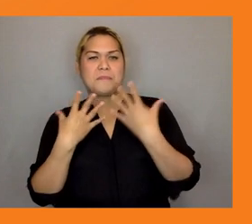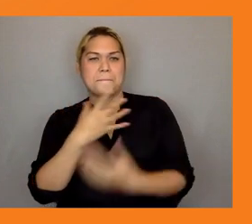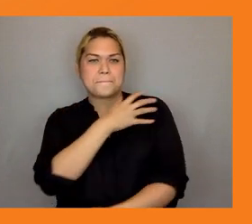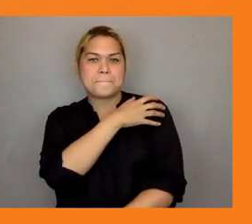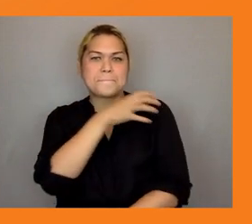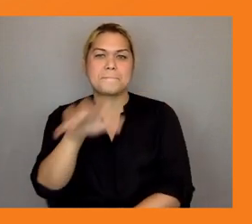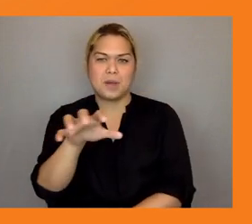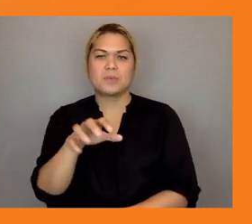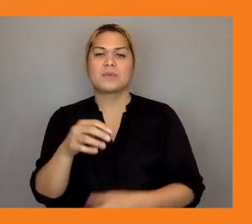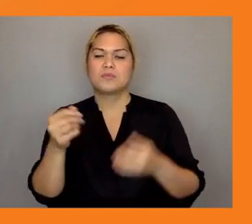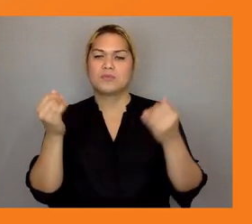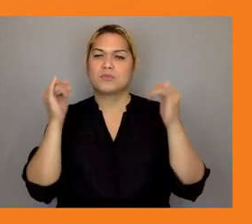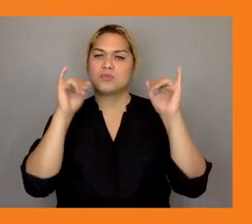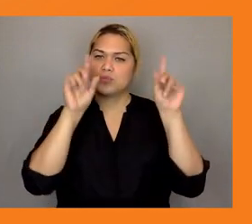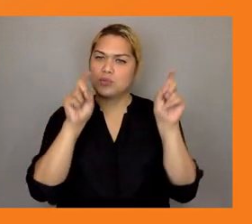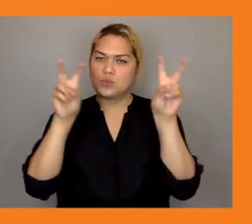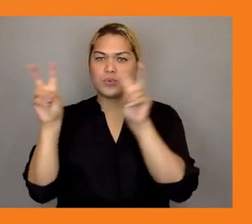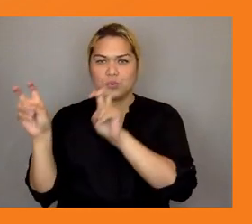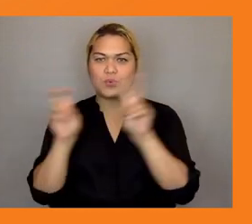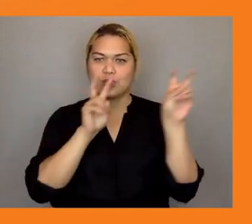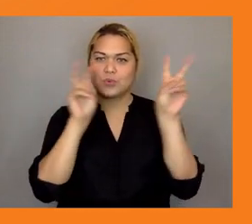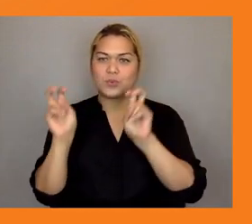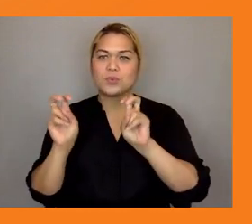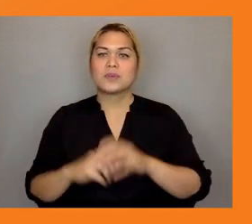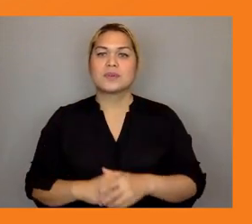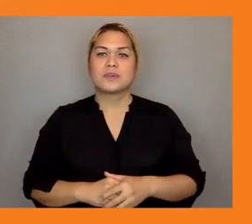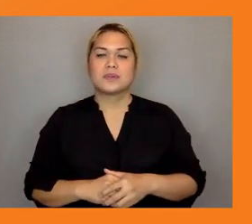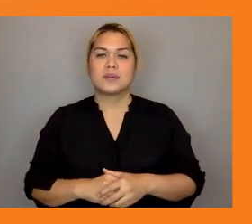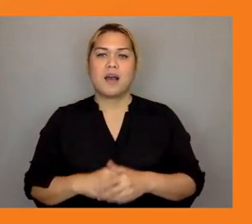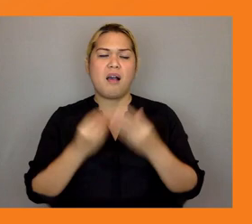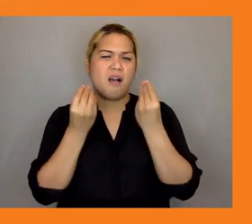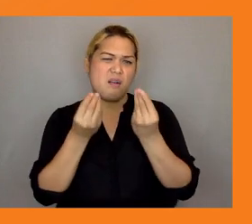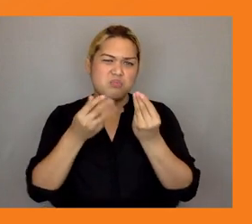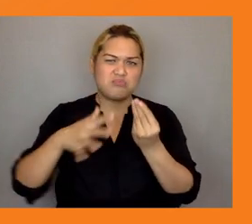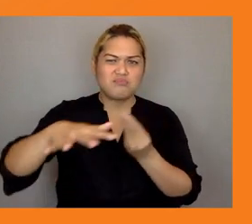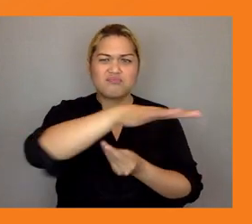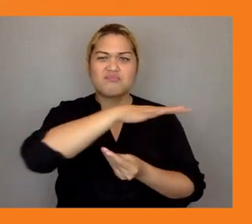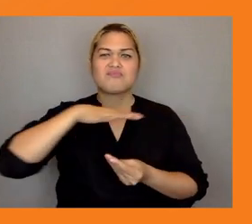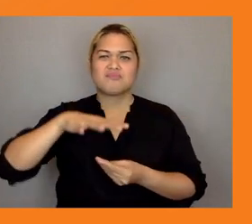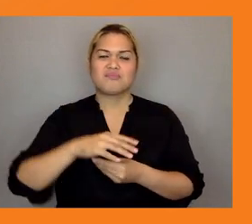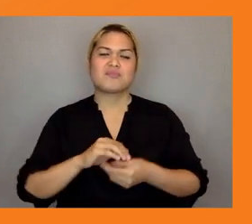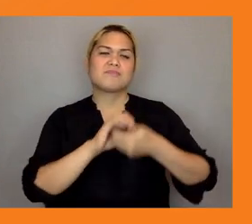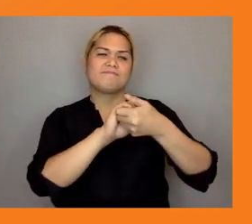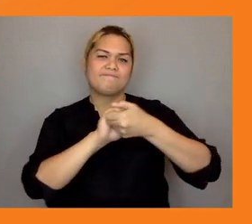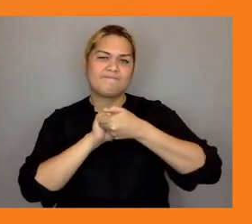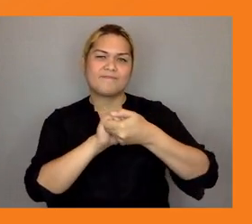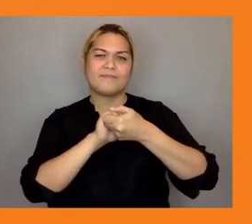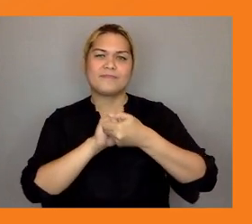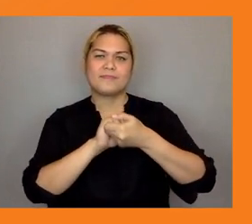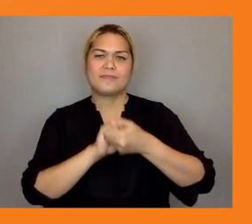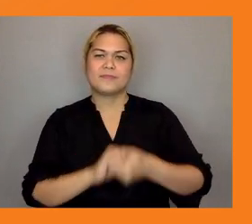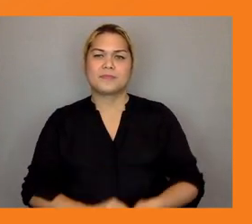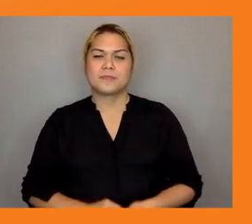answers humbles and compels us all to look towards each other and have these conversations where we are